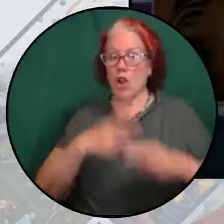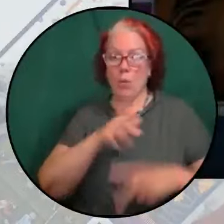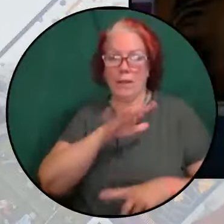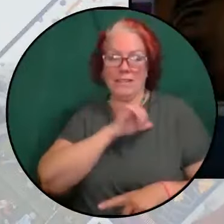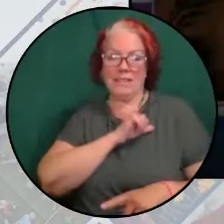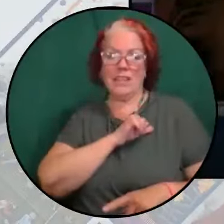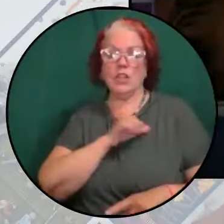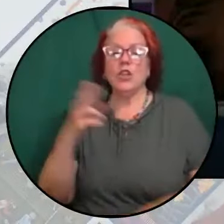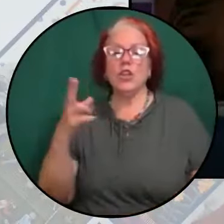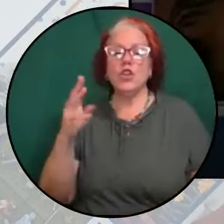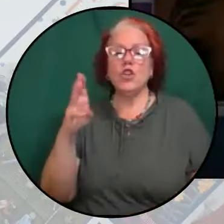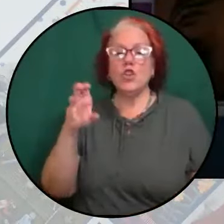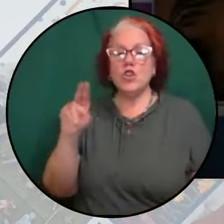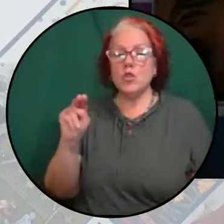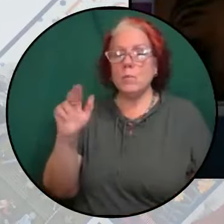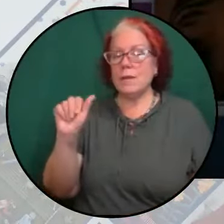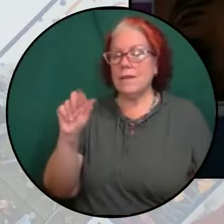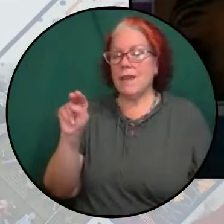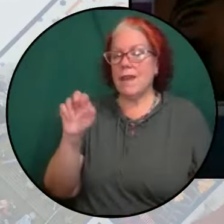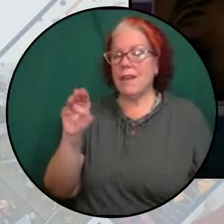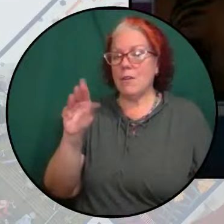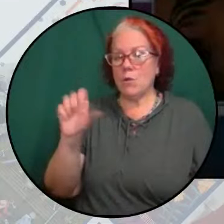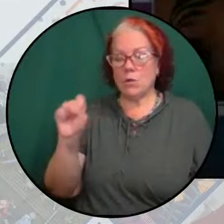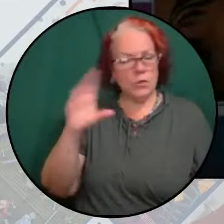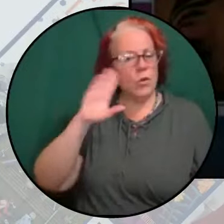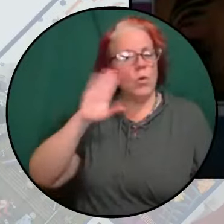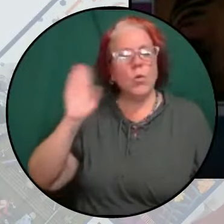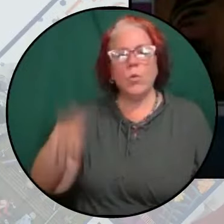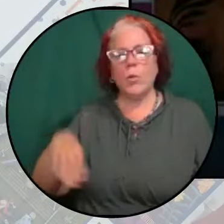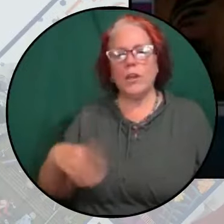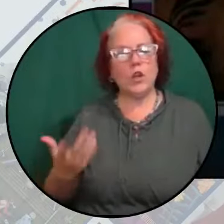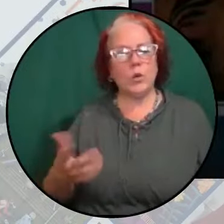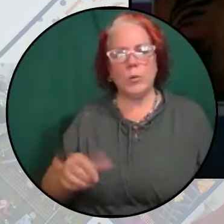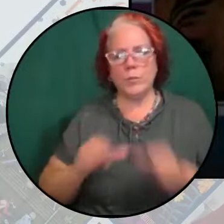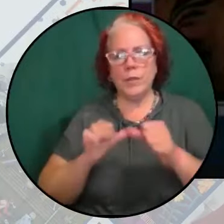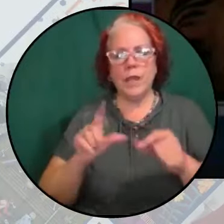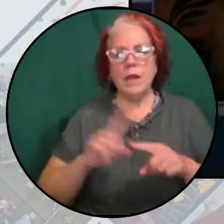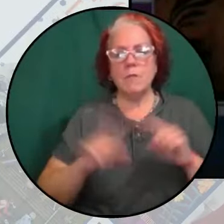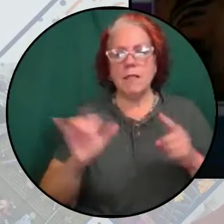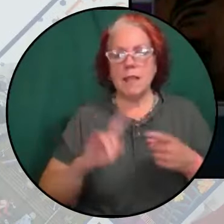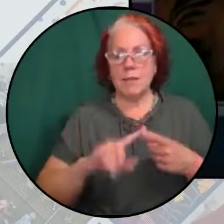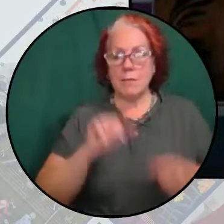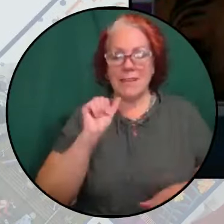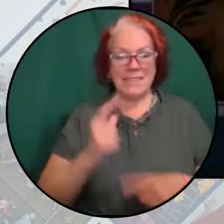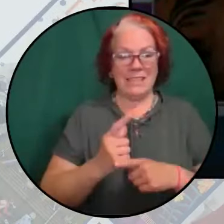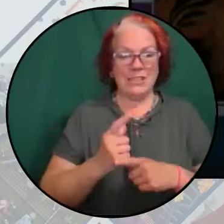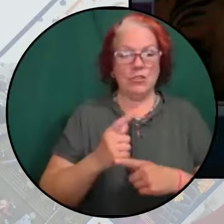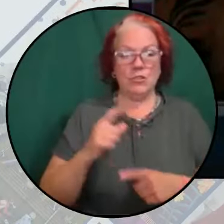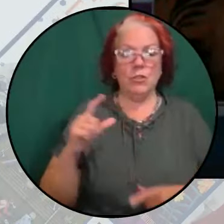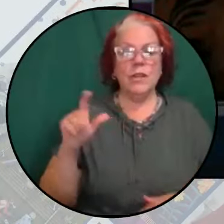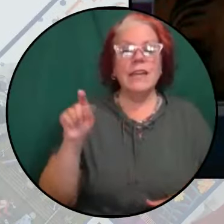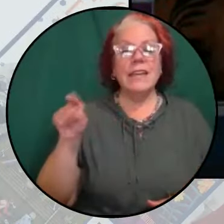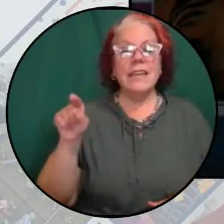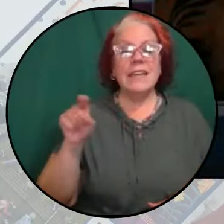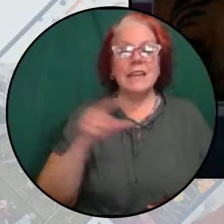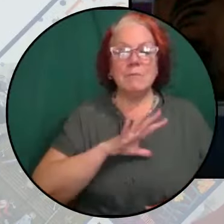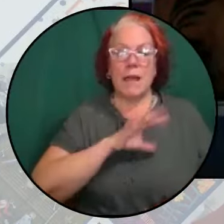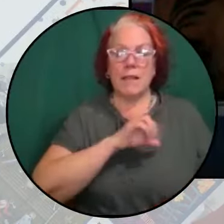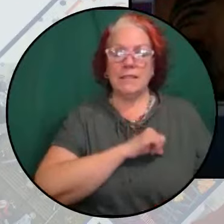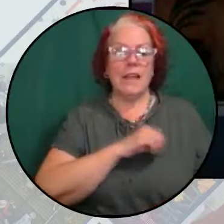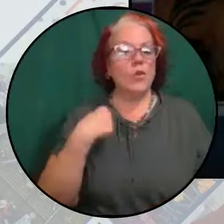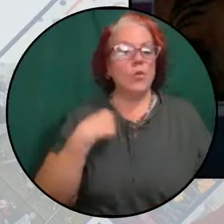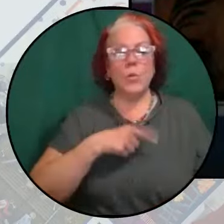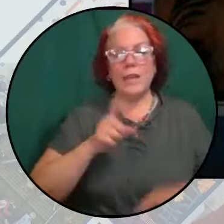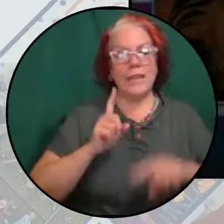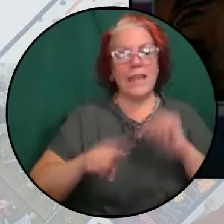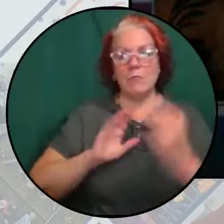slow genocide was to intensify. But like my sister Rana Berakat in Palestine right now said, we are not going to prove our